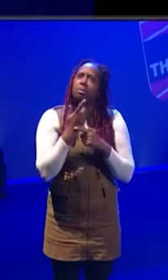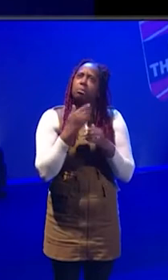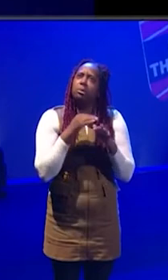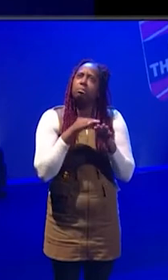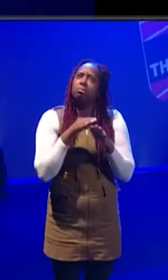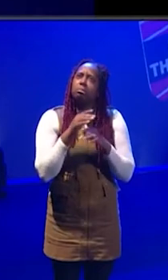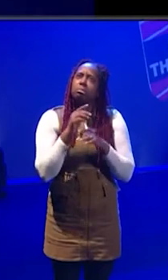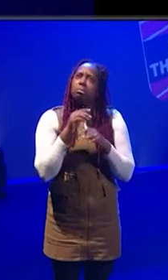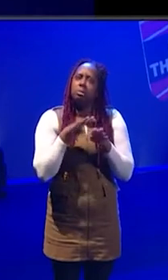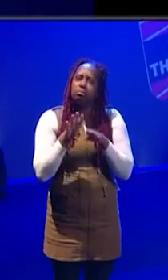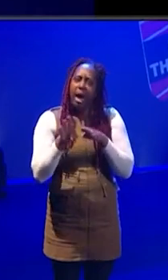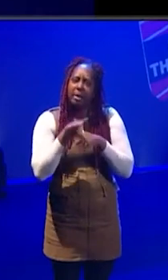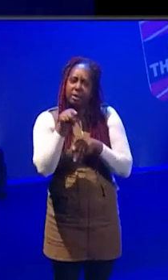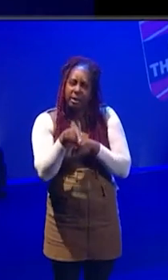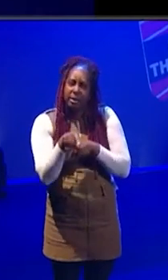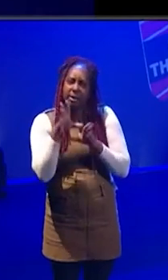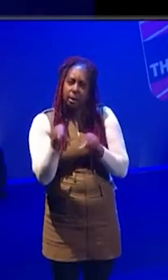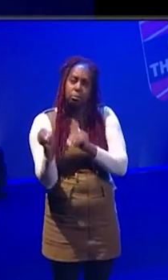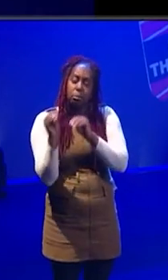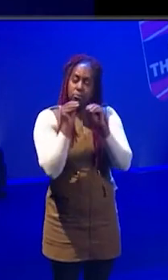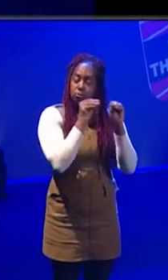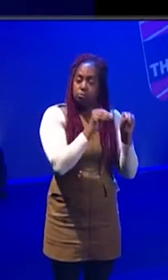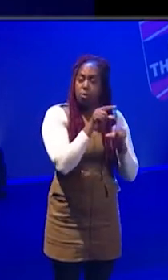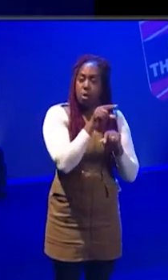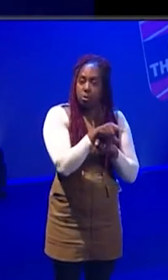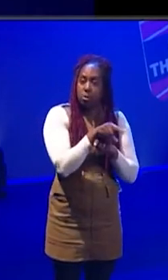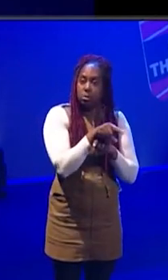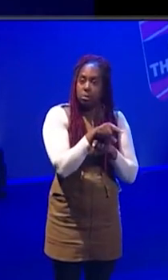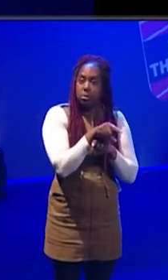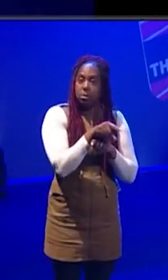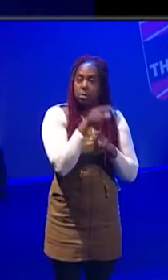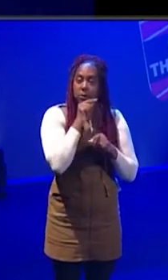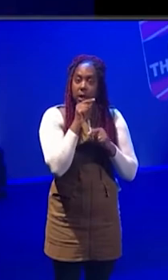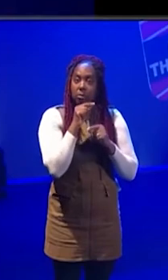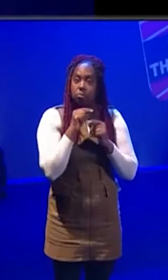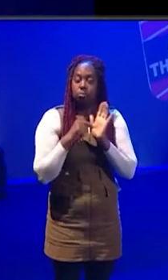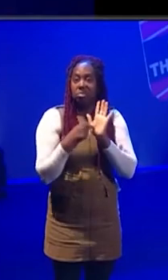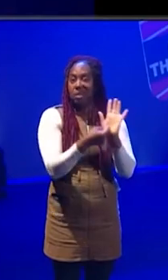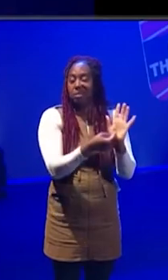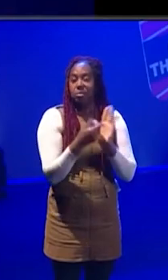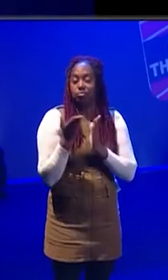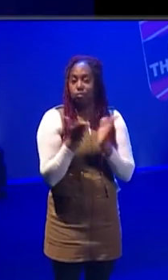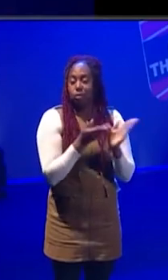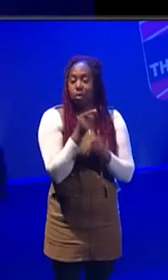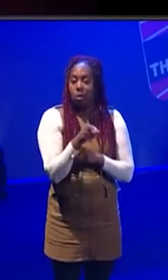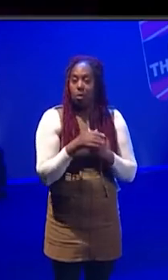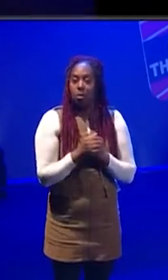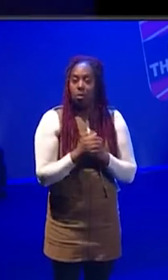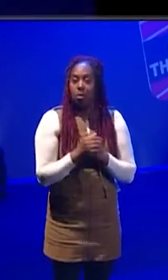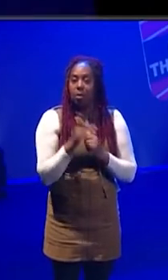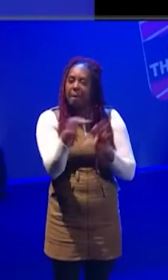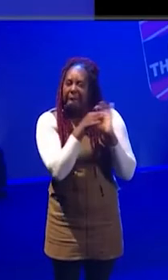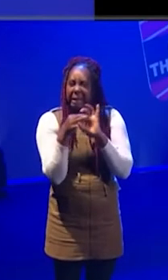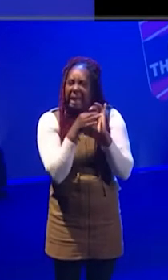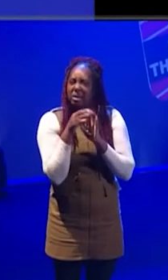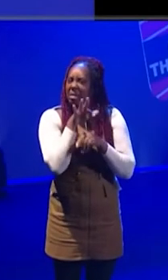in the UK and then we together we moved across and put our production on there. But I would say the connections